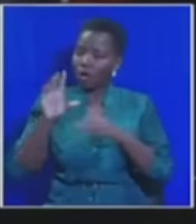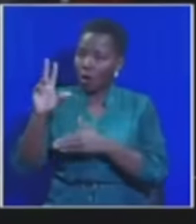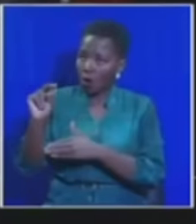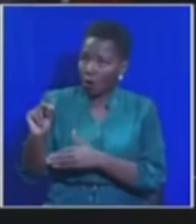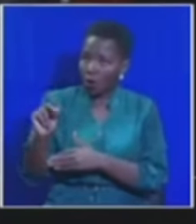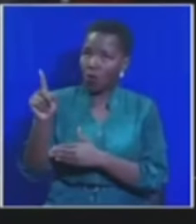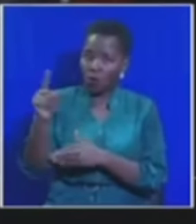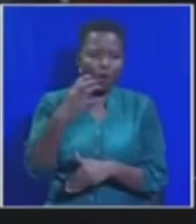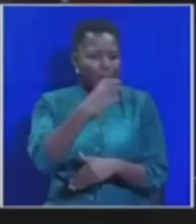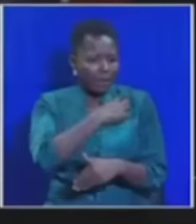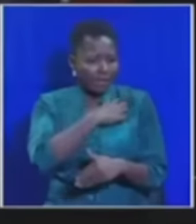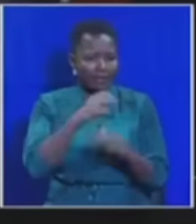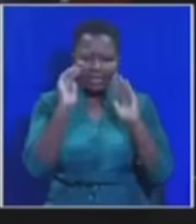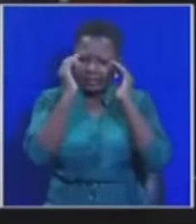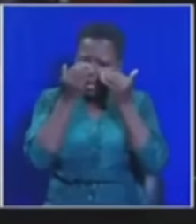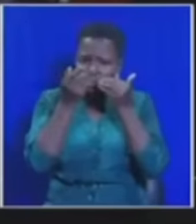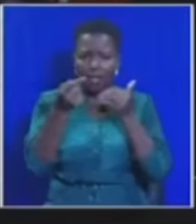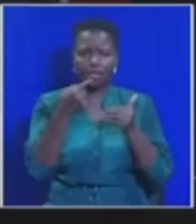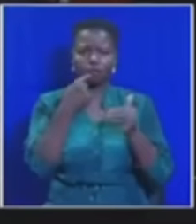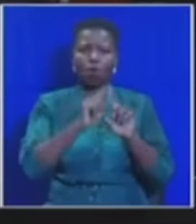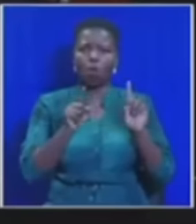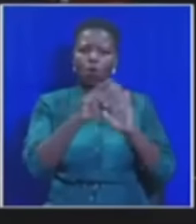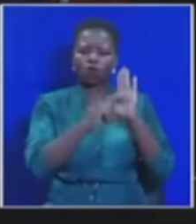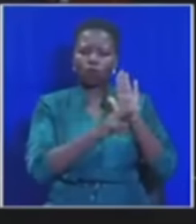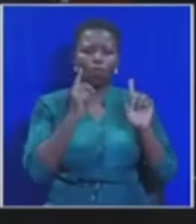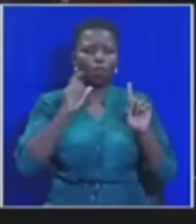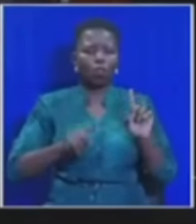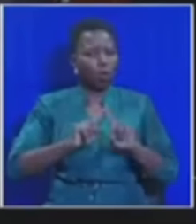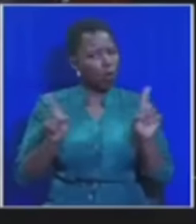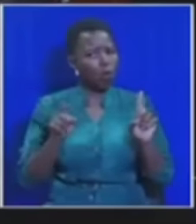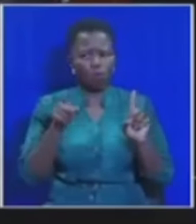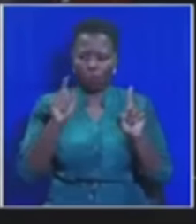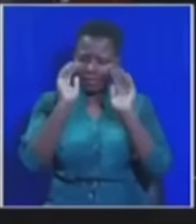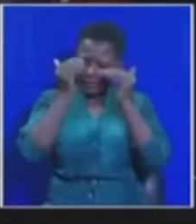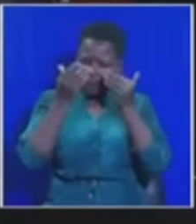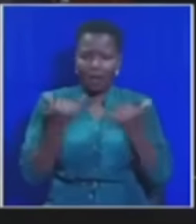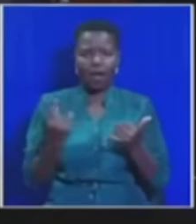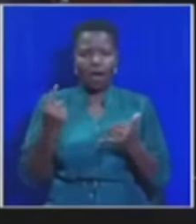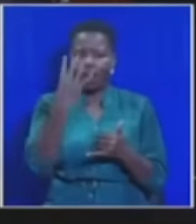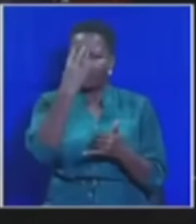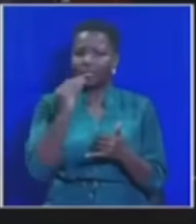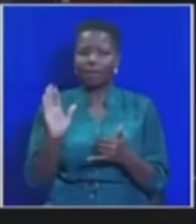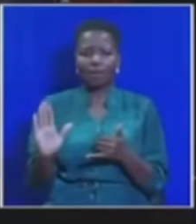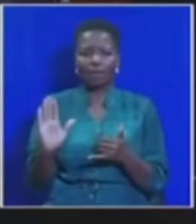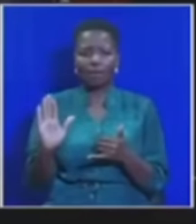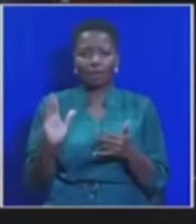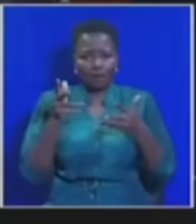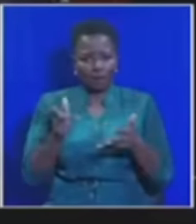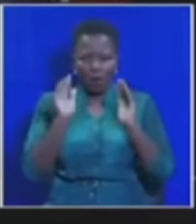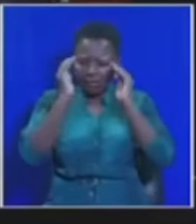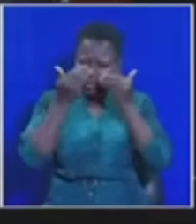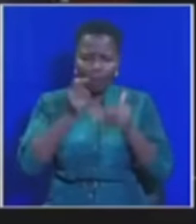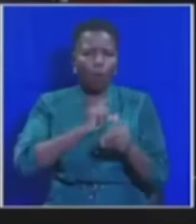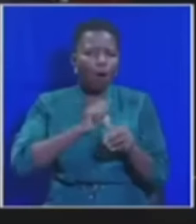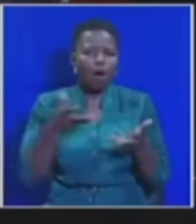The minister is sleeping. You can't say that's not a point of order. Are you condoning people sleeping now? We must come to sleep here in Parliament.